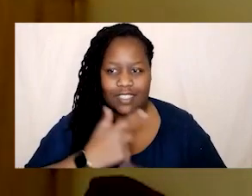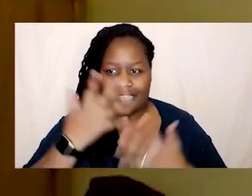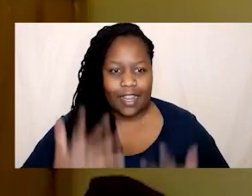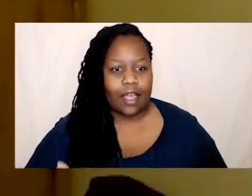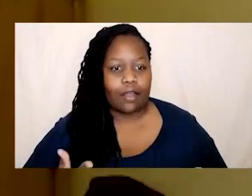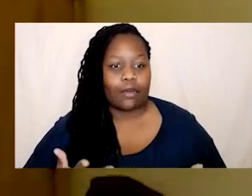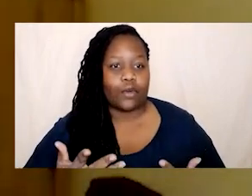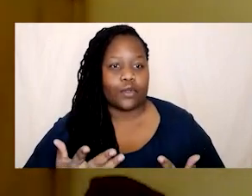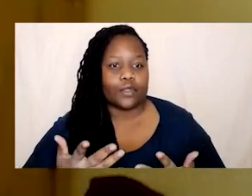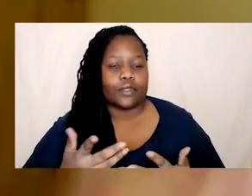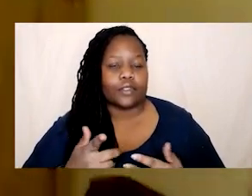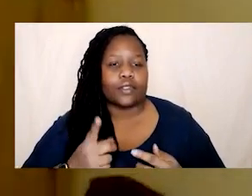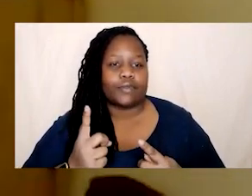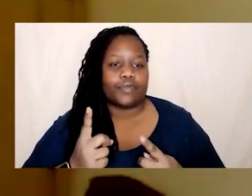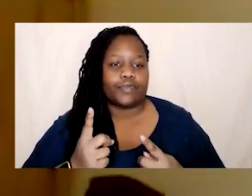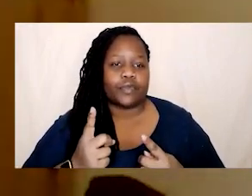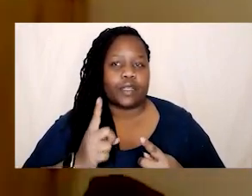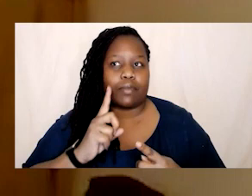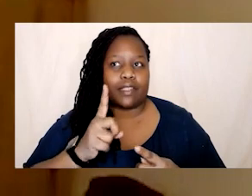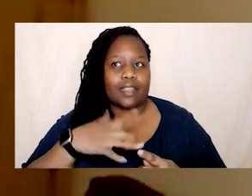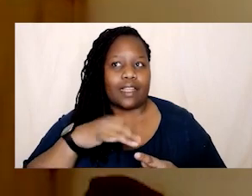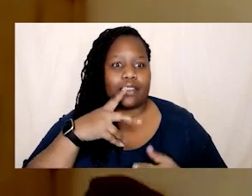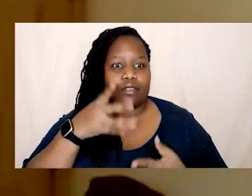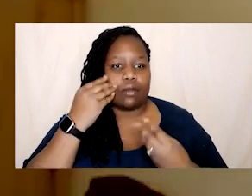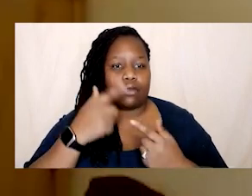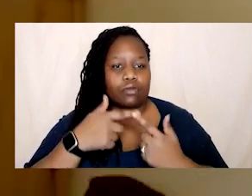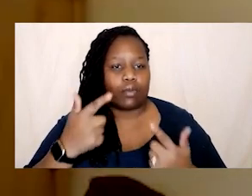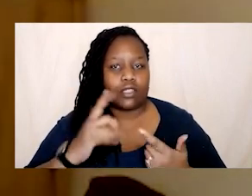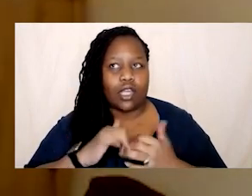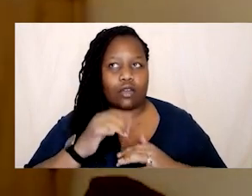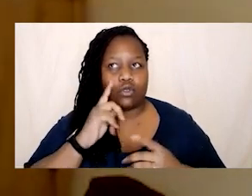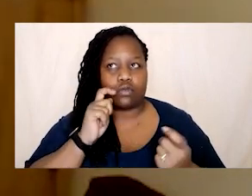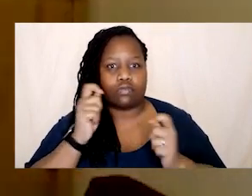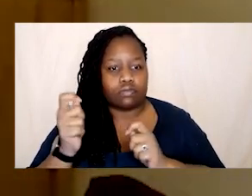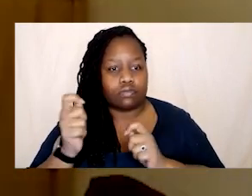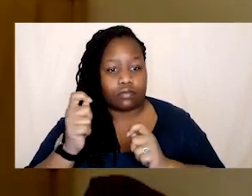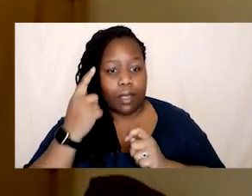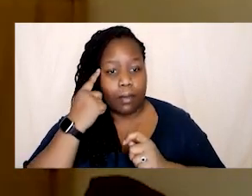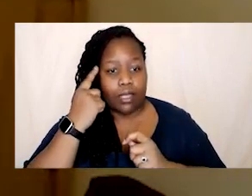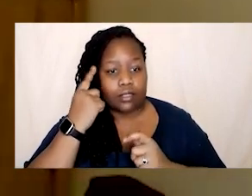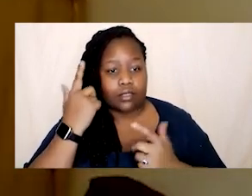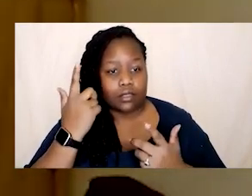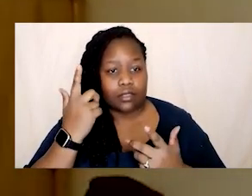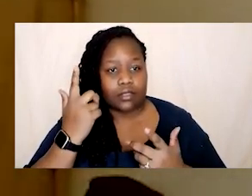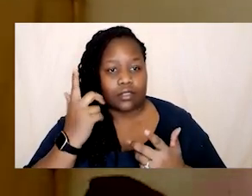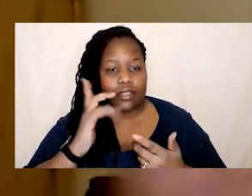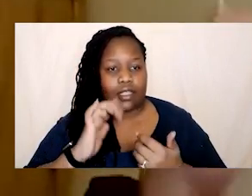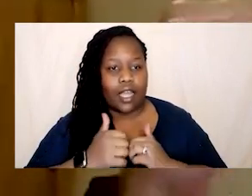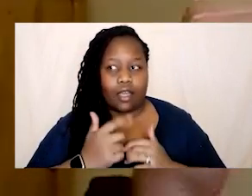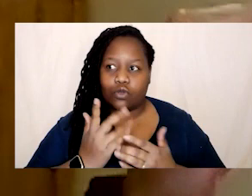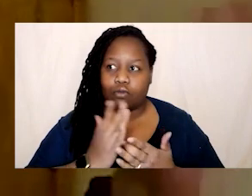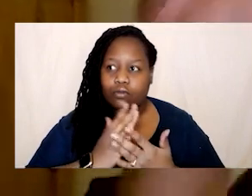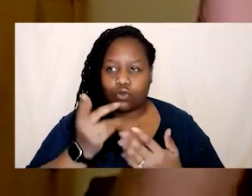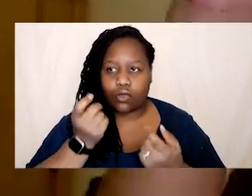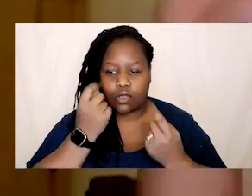and actually like i need to learn so much about how to like shift my mindset um and also to like understand